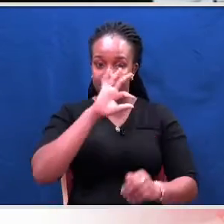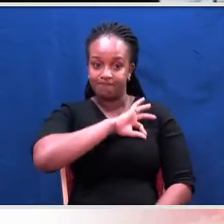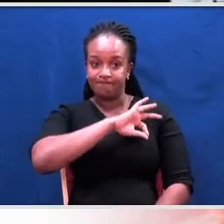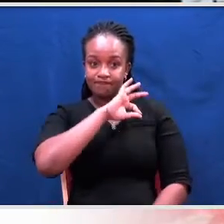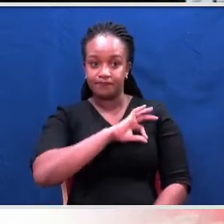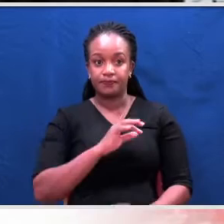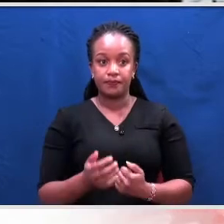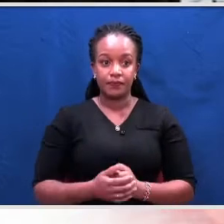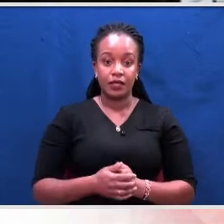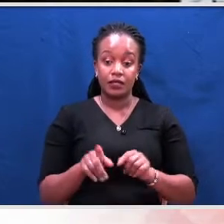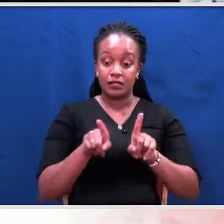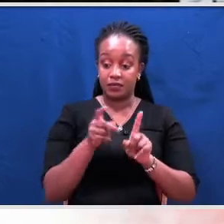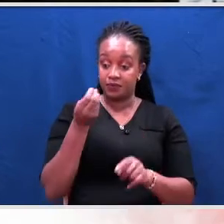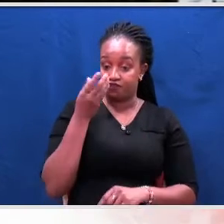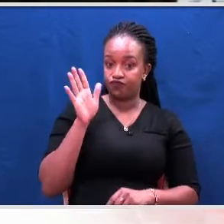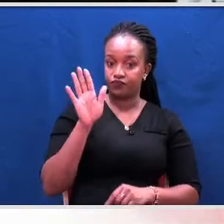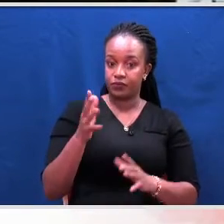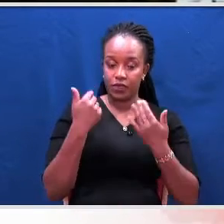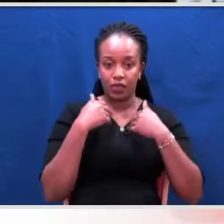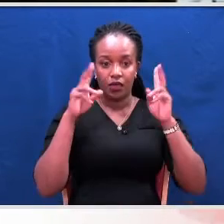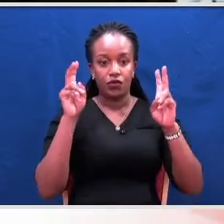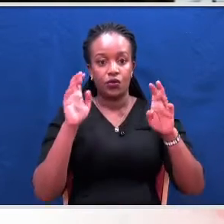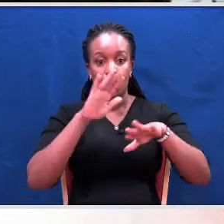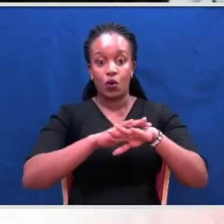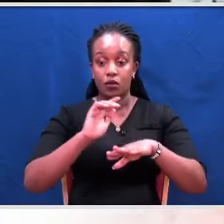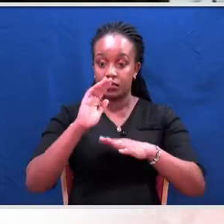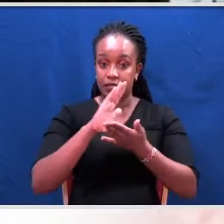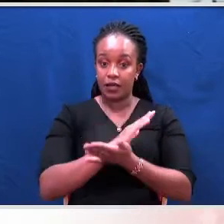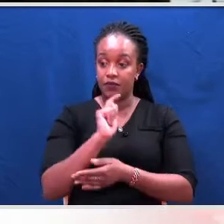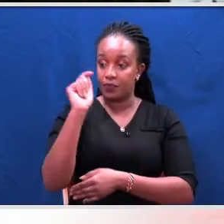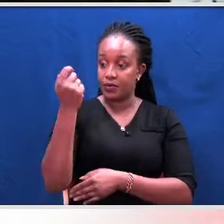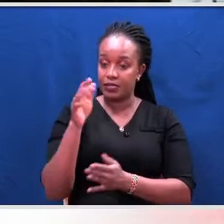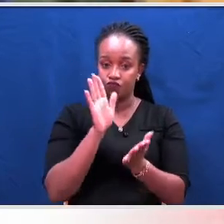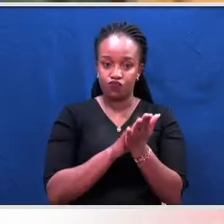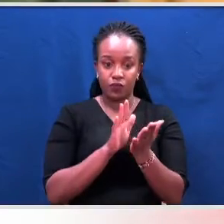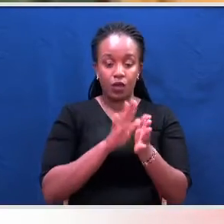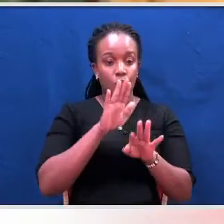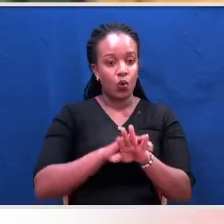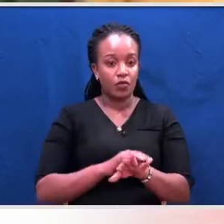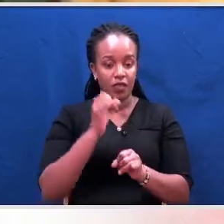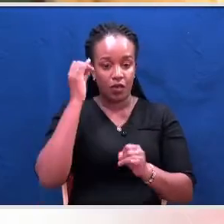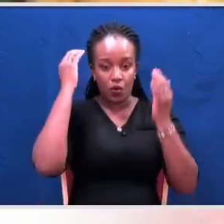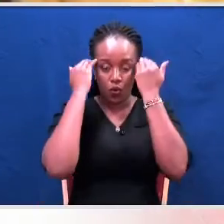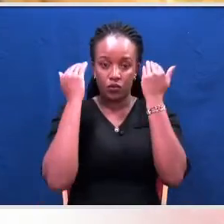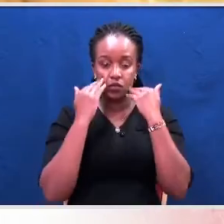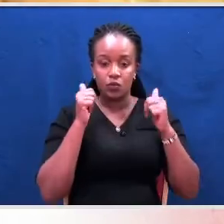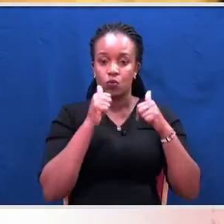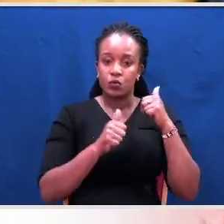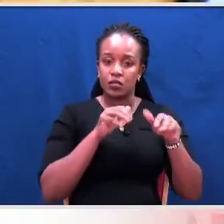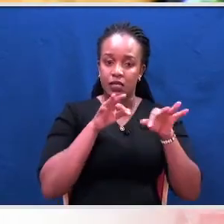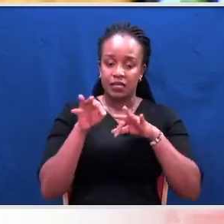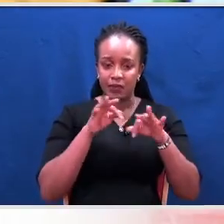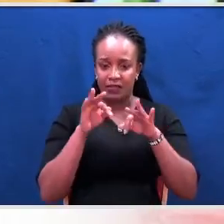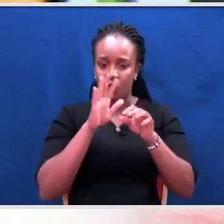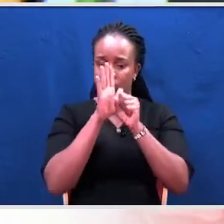The respondents further took issue with some of the president's remarks towards the judiciary reiterating that they were made to undermine its